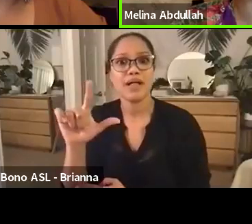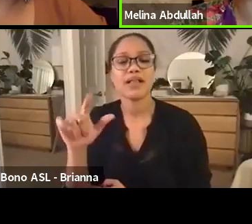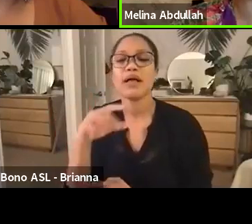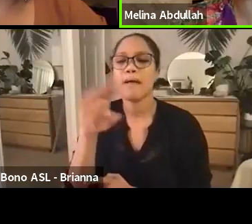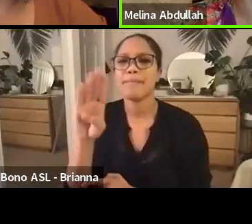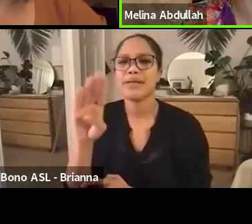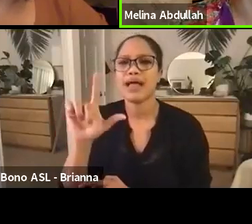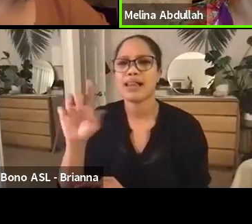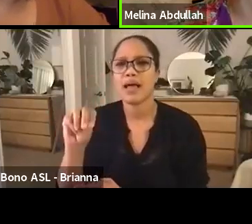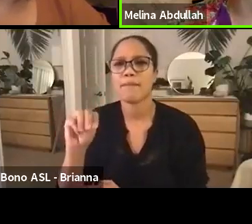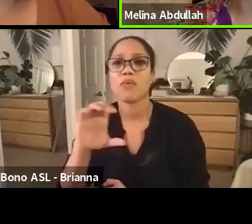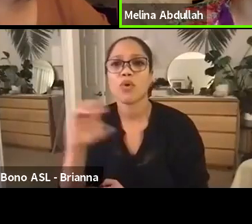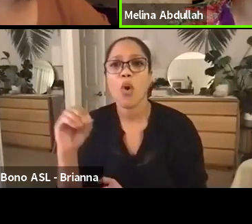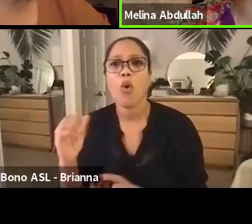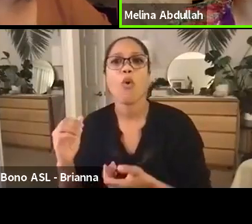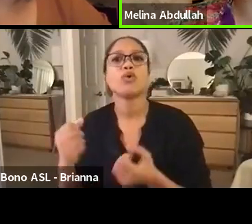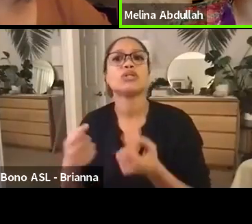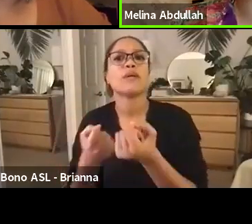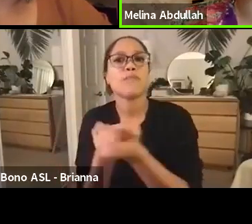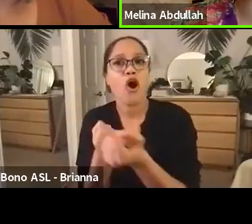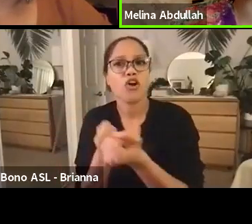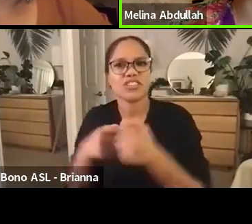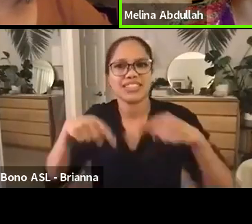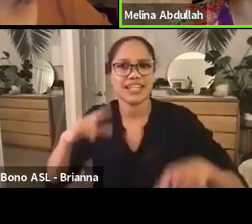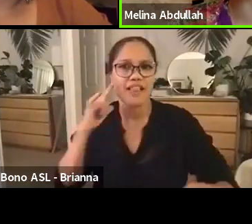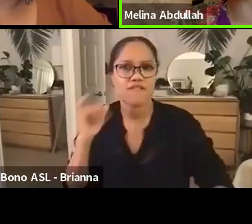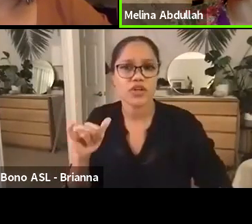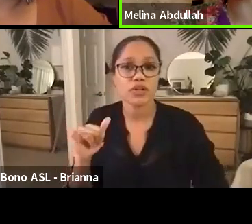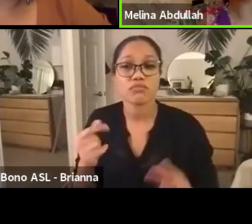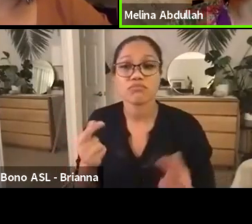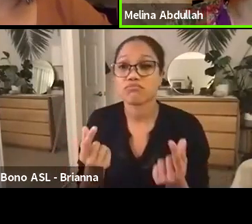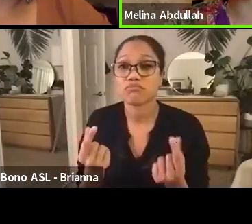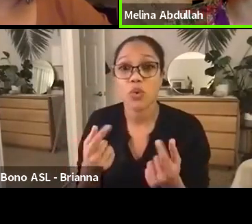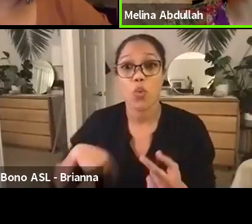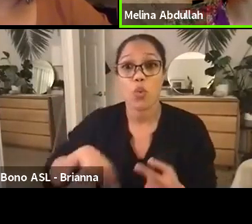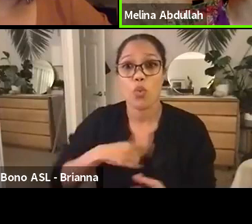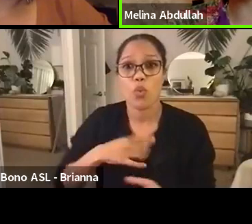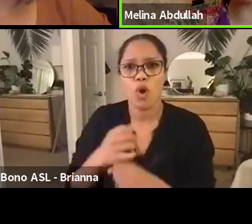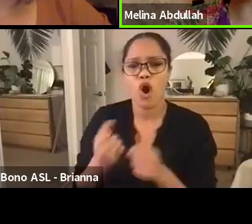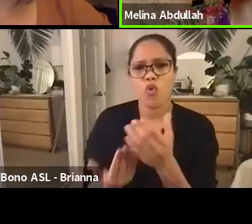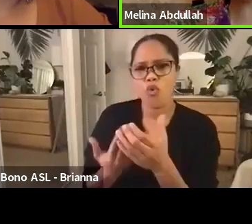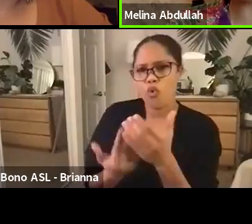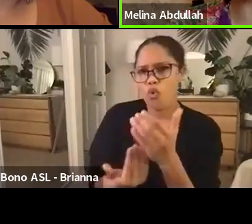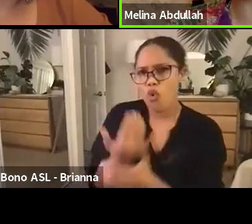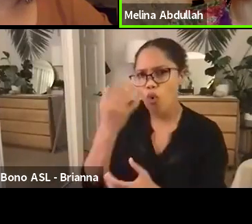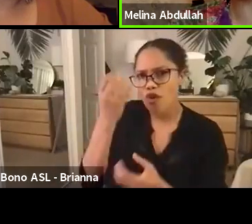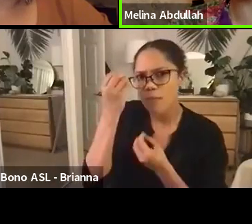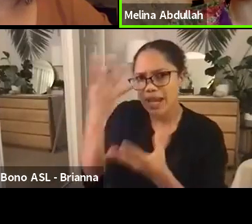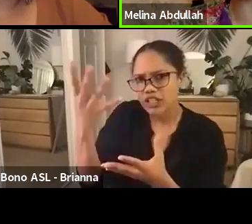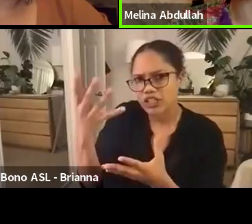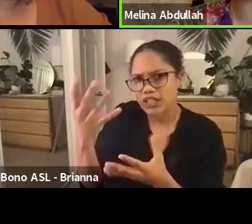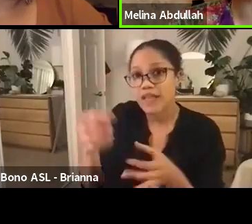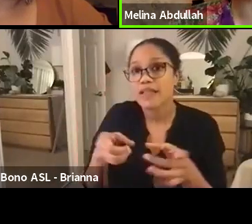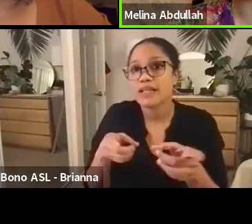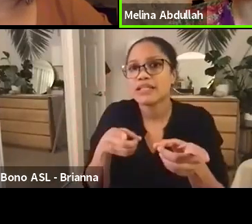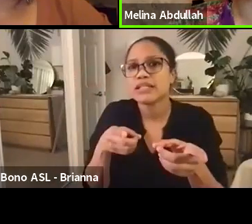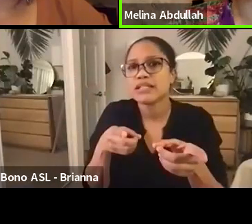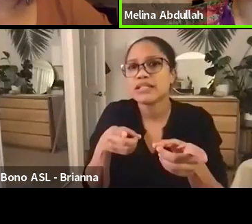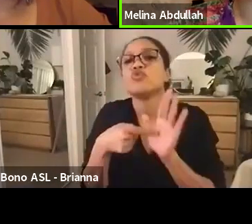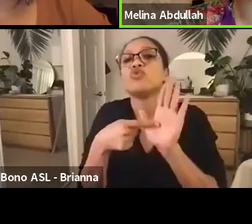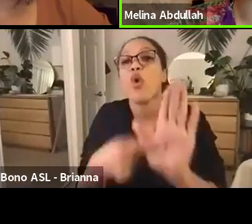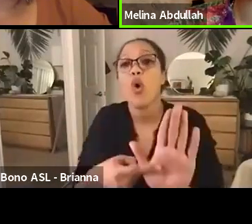in the state of California, we were able to get new information that demonstrates Peroni's